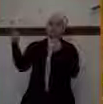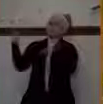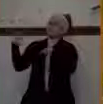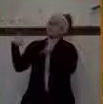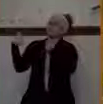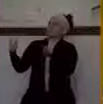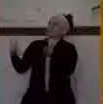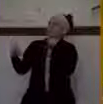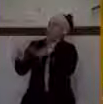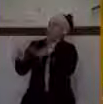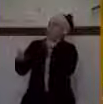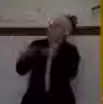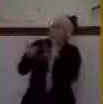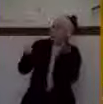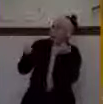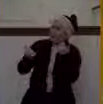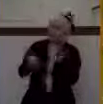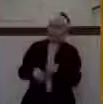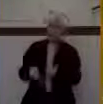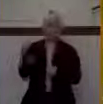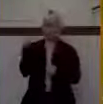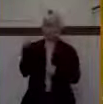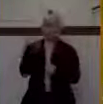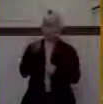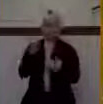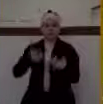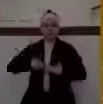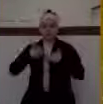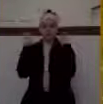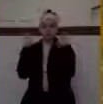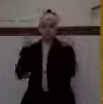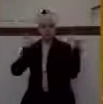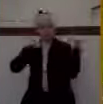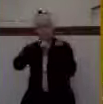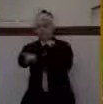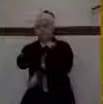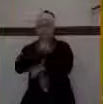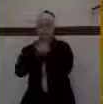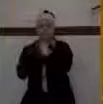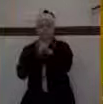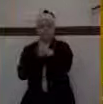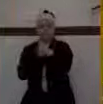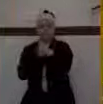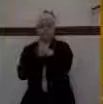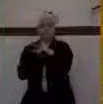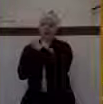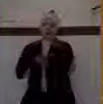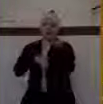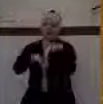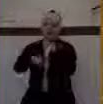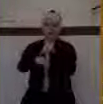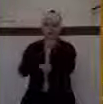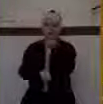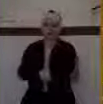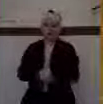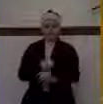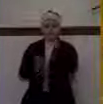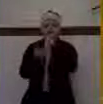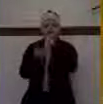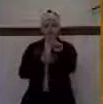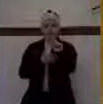And God in his wrath punished Rehoboam and the nation of Judah. Look down at verse number 20,